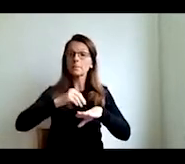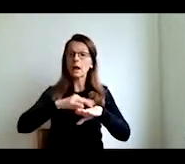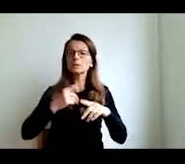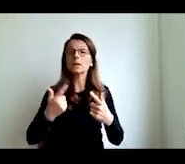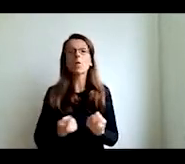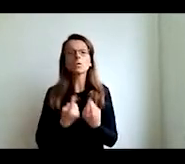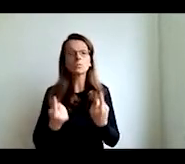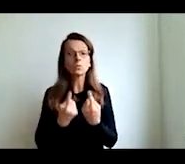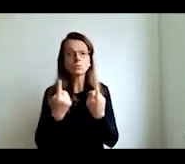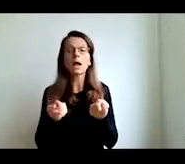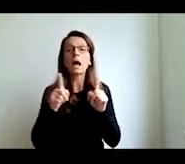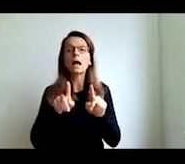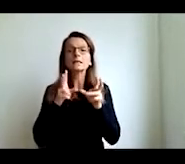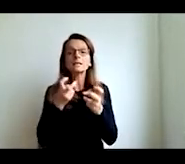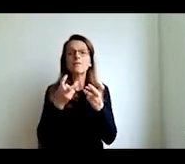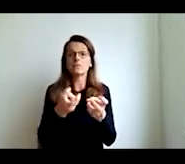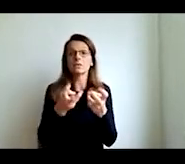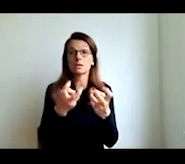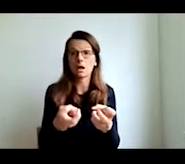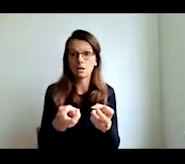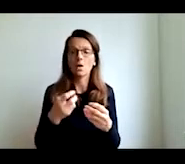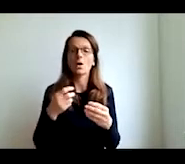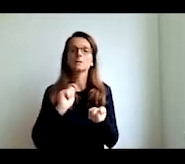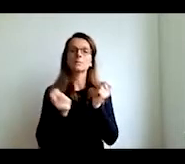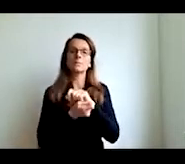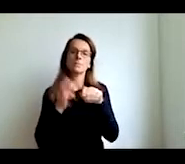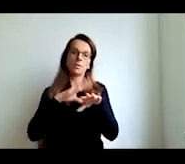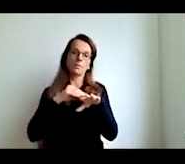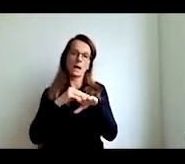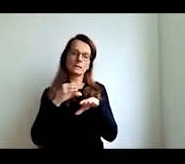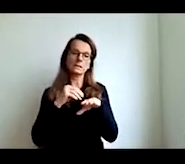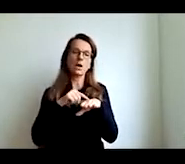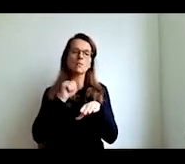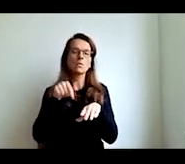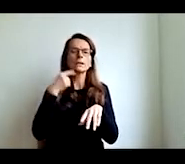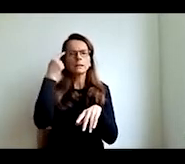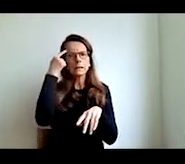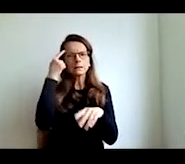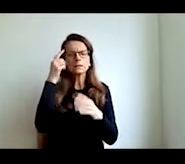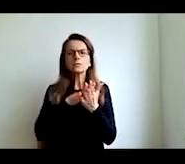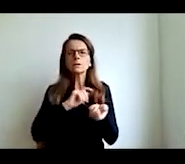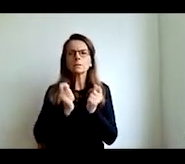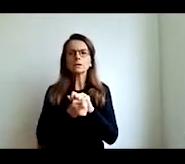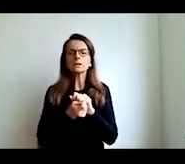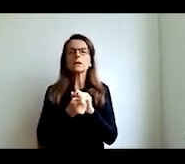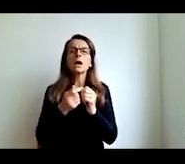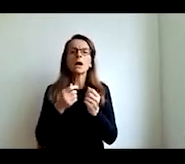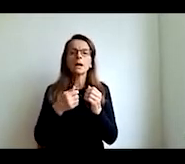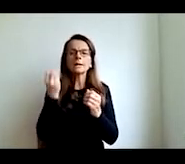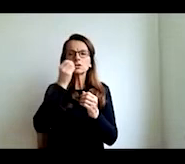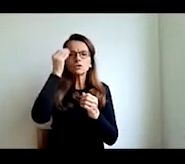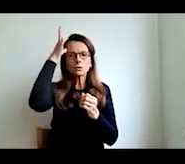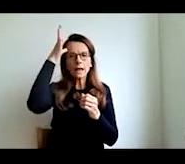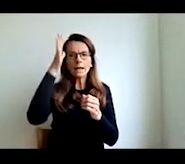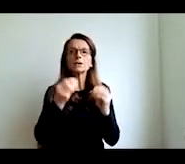you need to tackle institutional structures often build around the interests and habits of adults not of learners